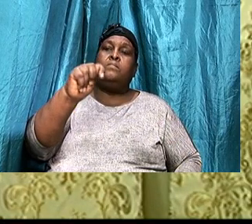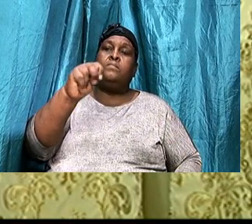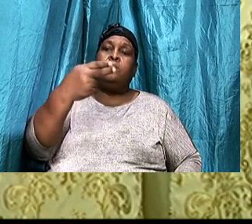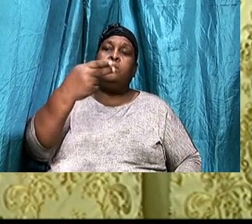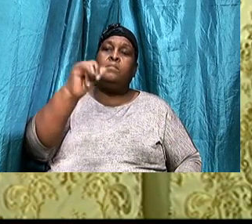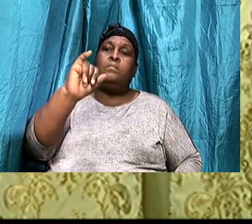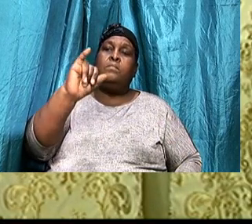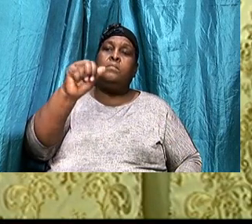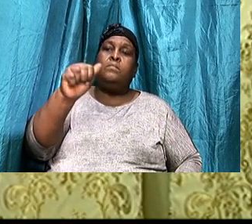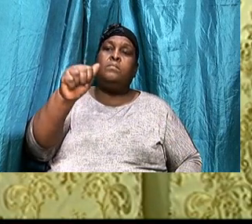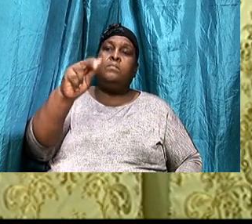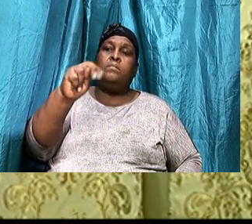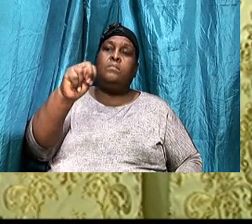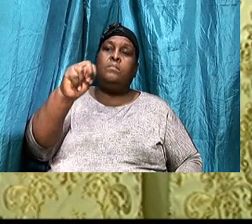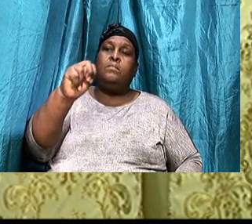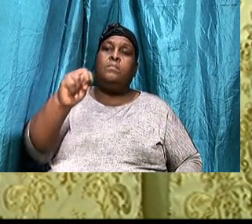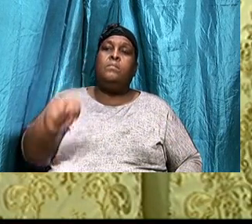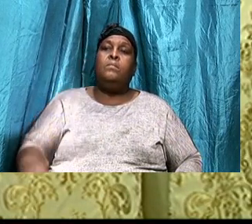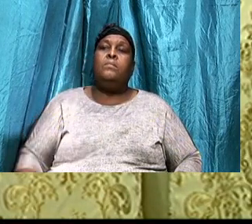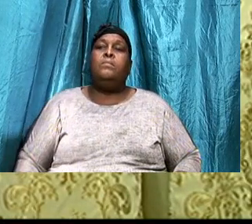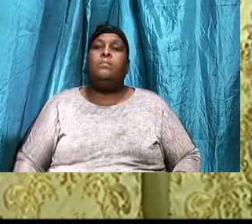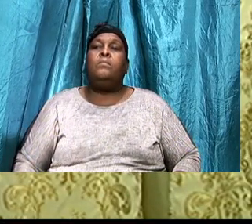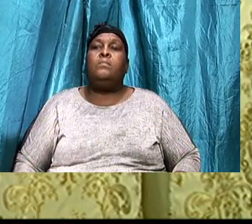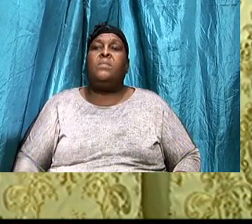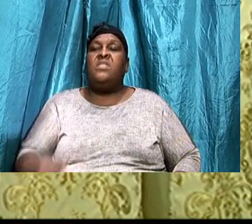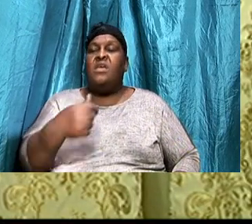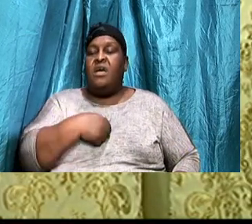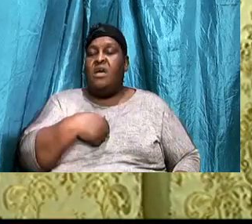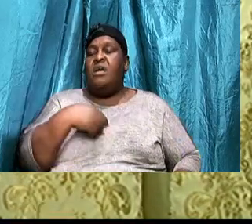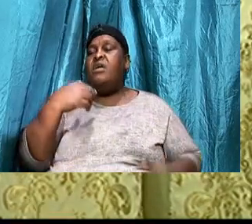Who are you, I have become,